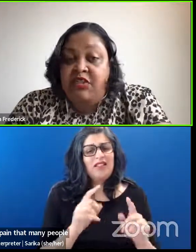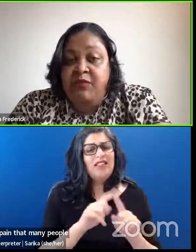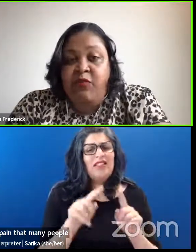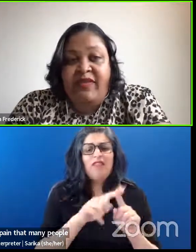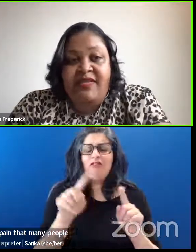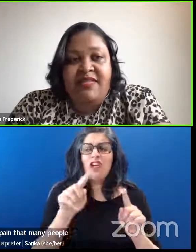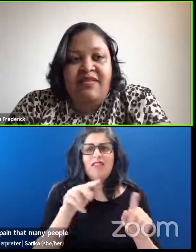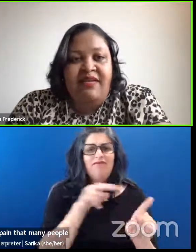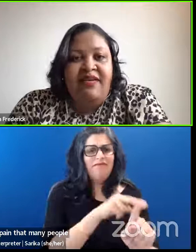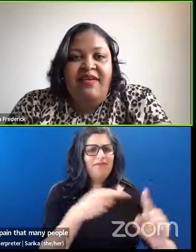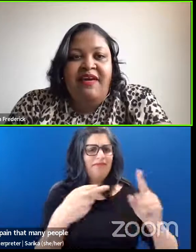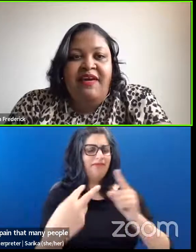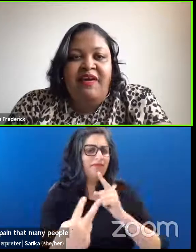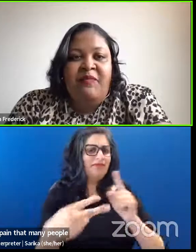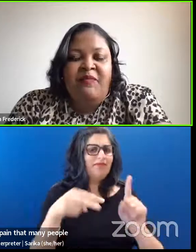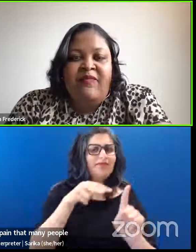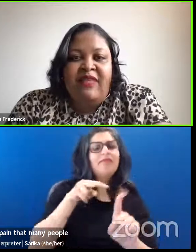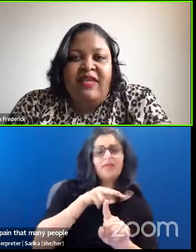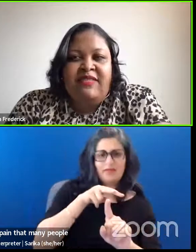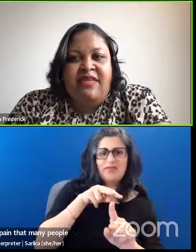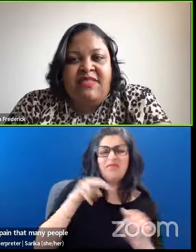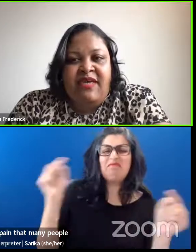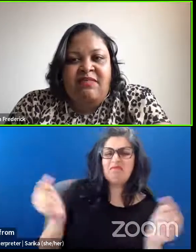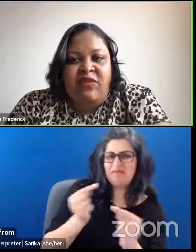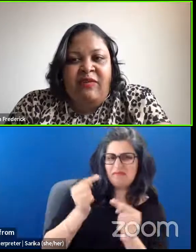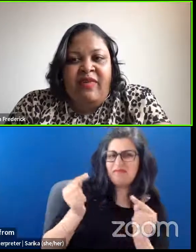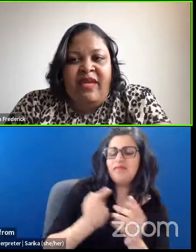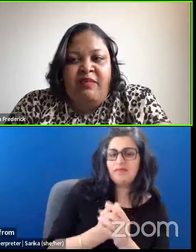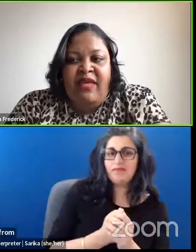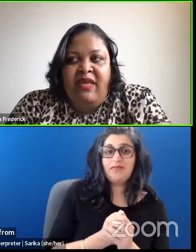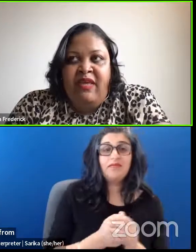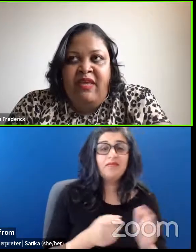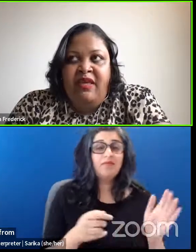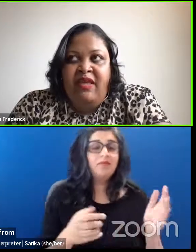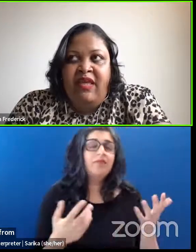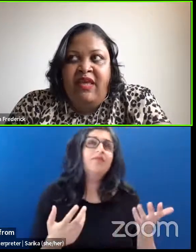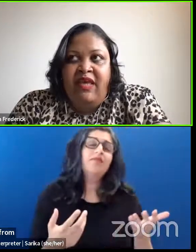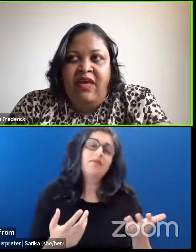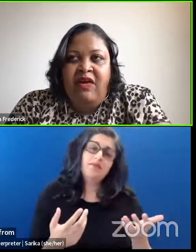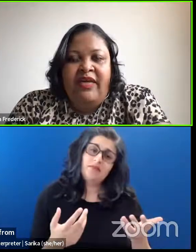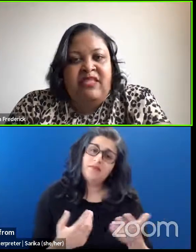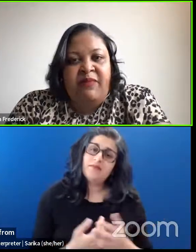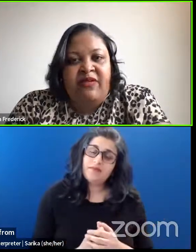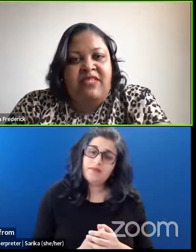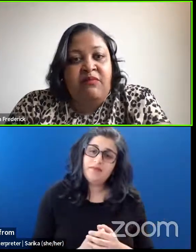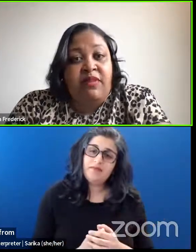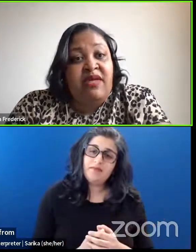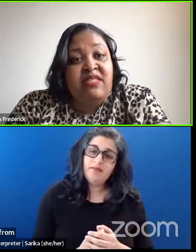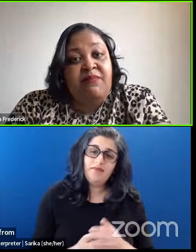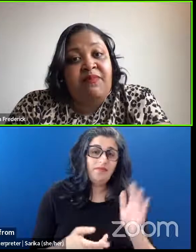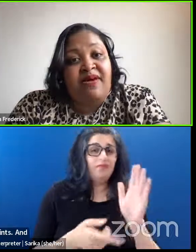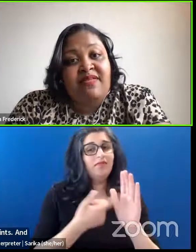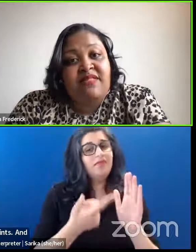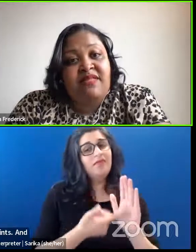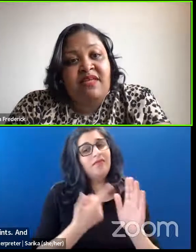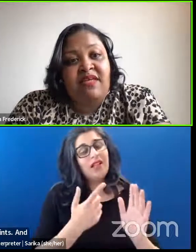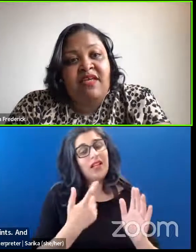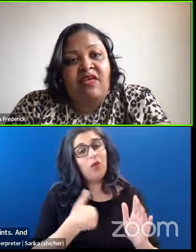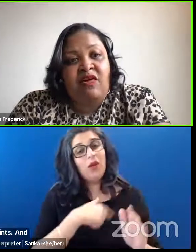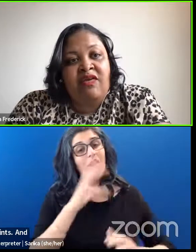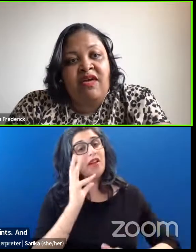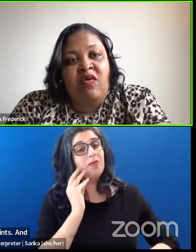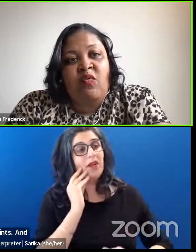vantage points. And sometimes we may be experiencing blind spots